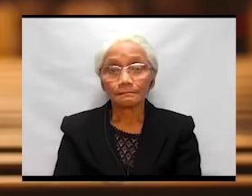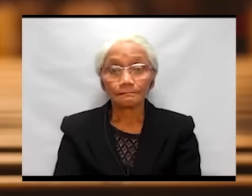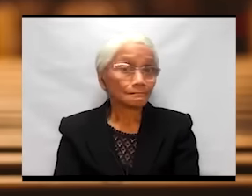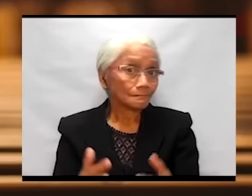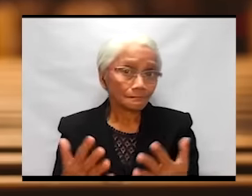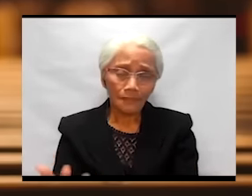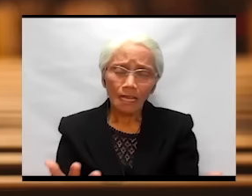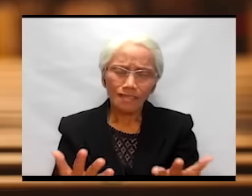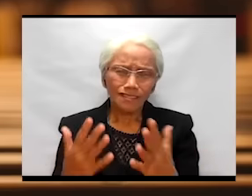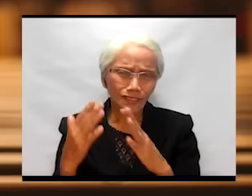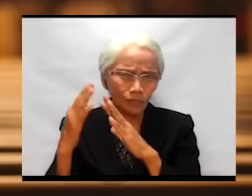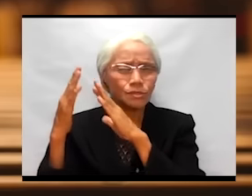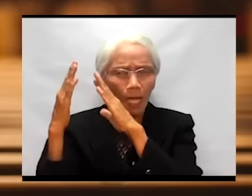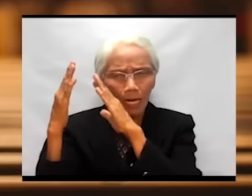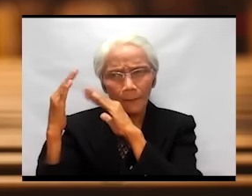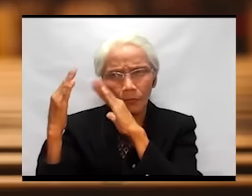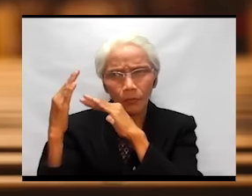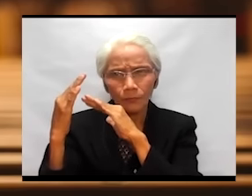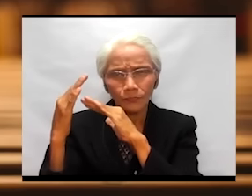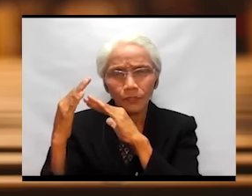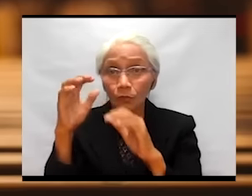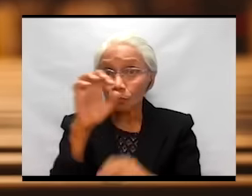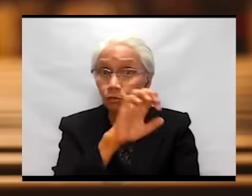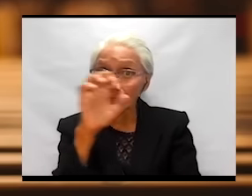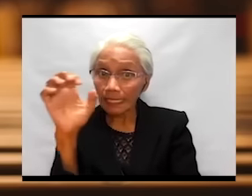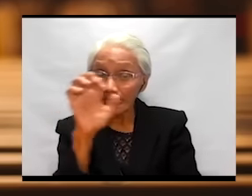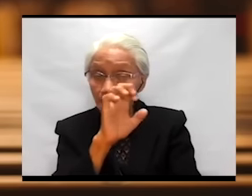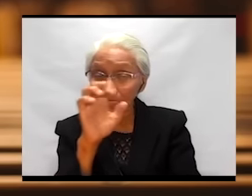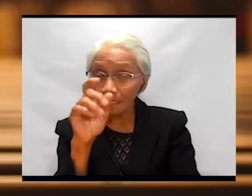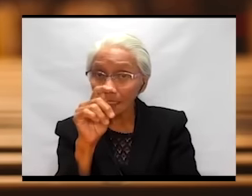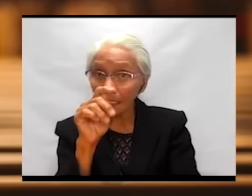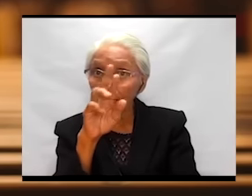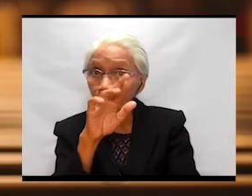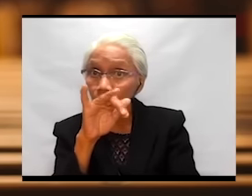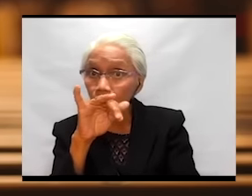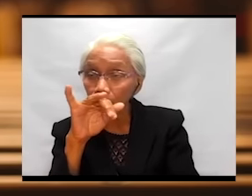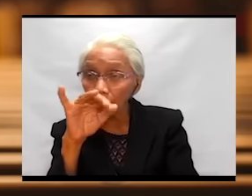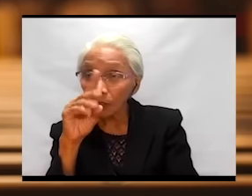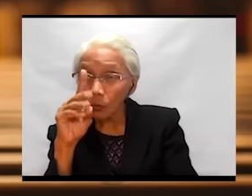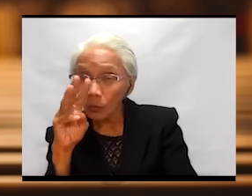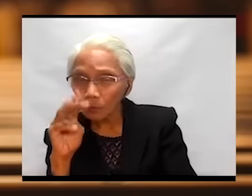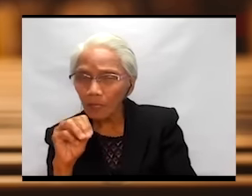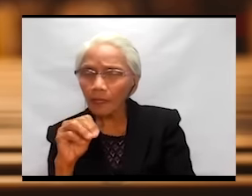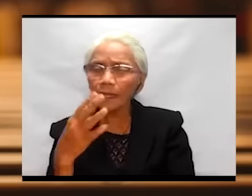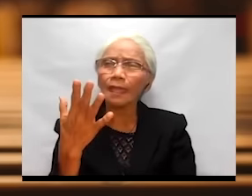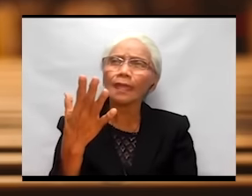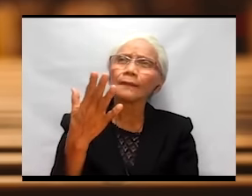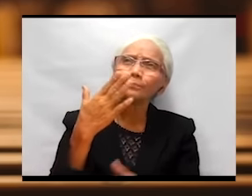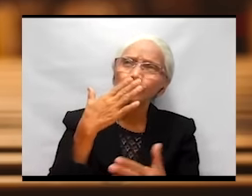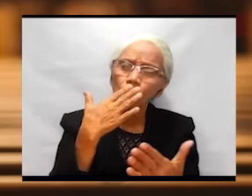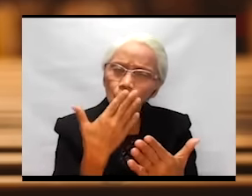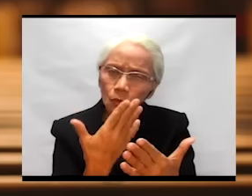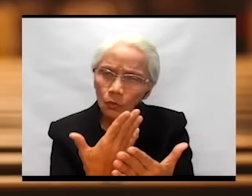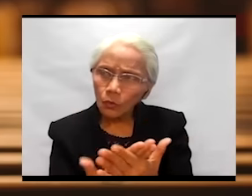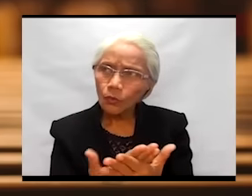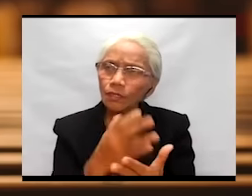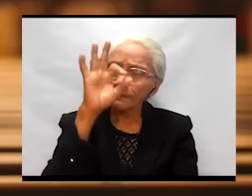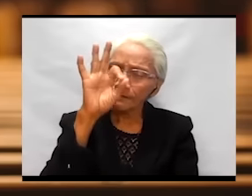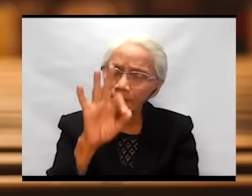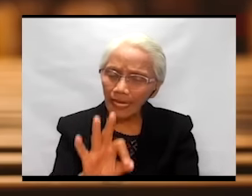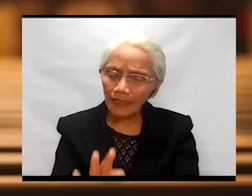At sana po during the Easter Triduum, Good Friday,